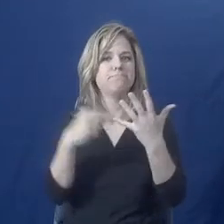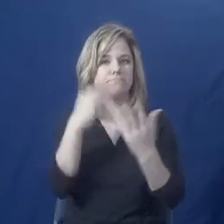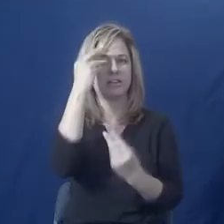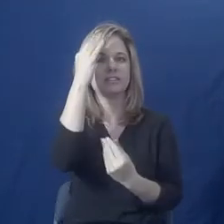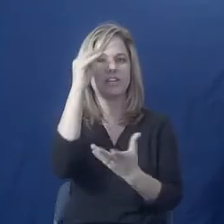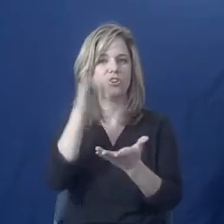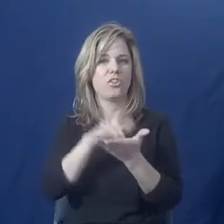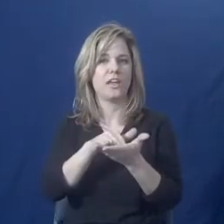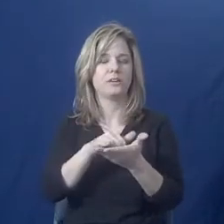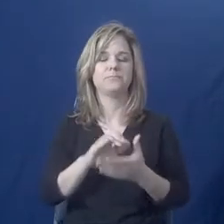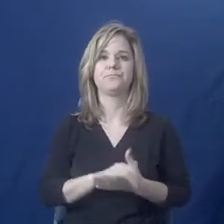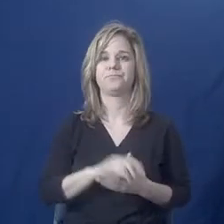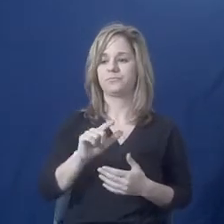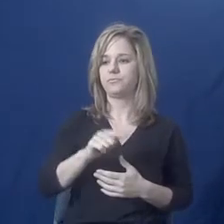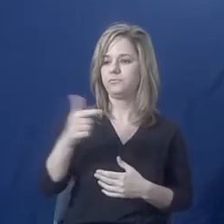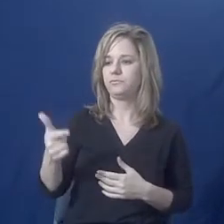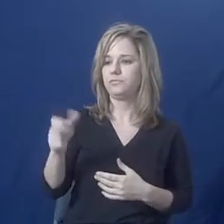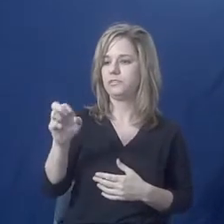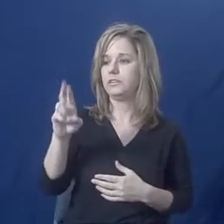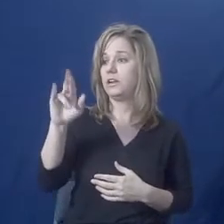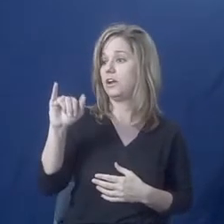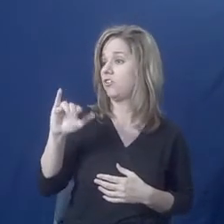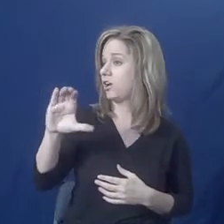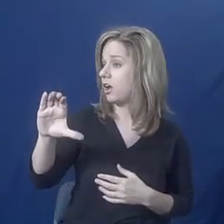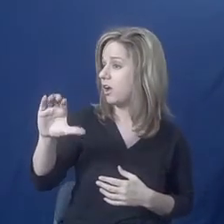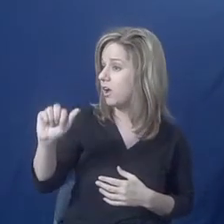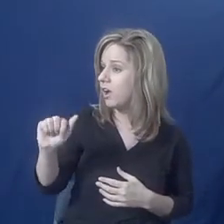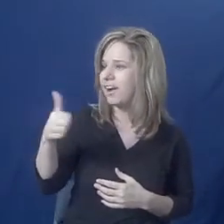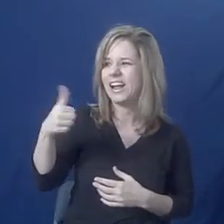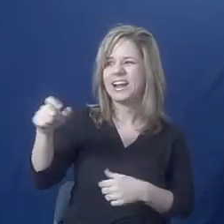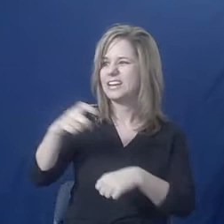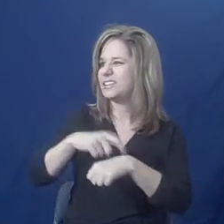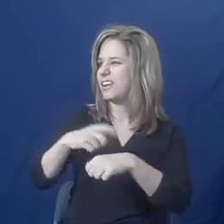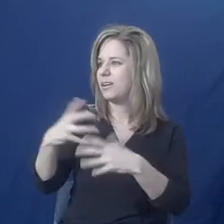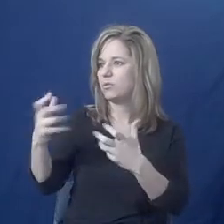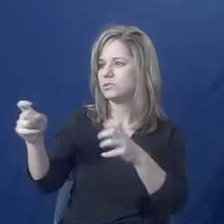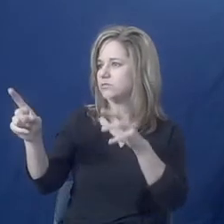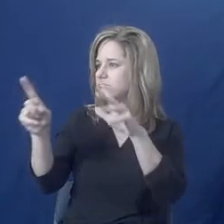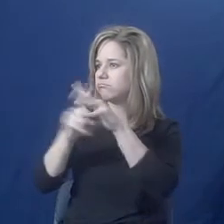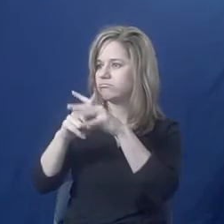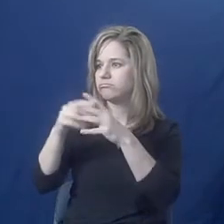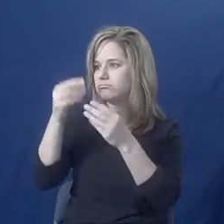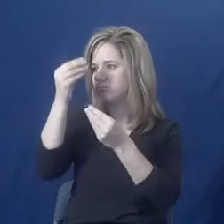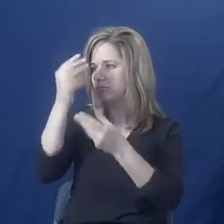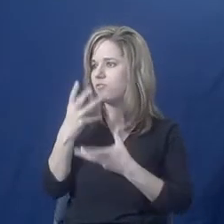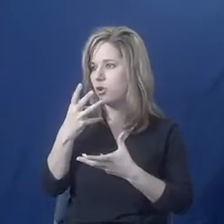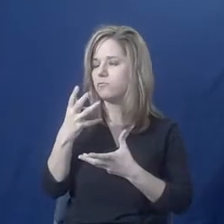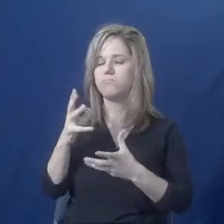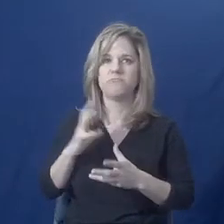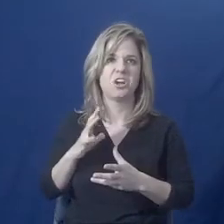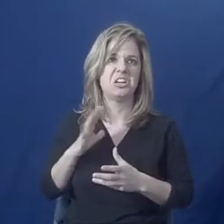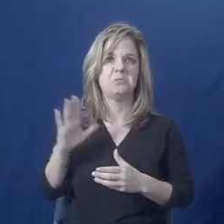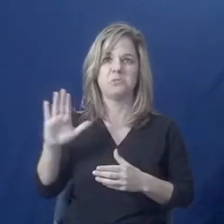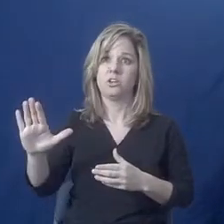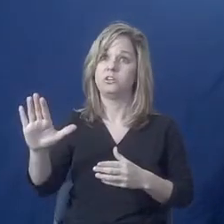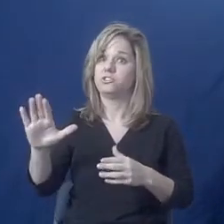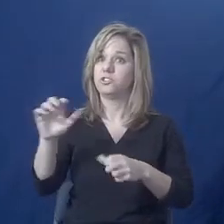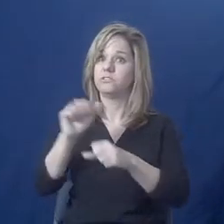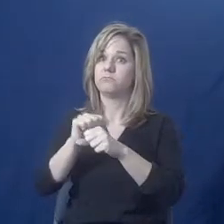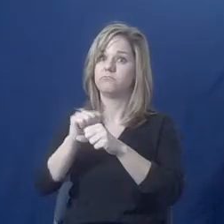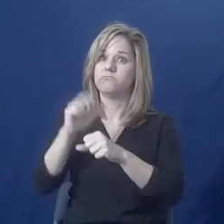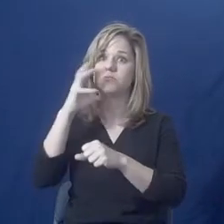I invite Erica to join in anytime she has something to add. She's done a lot of work